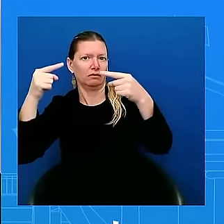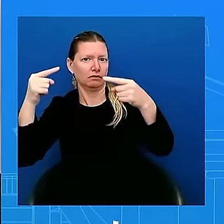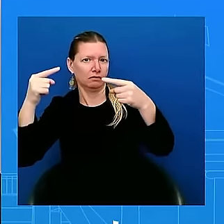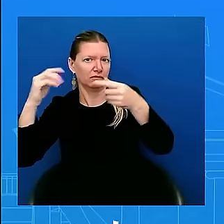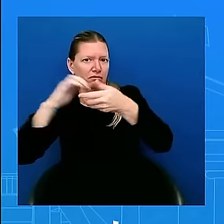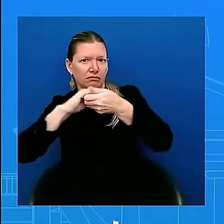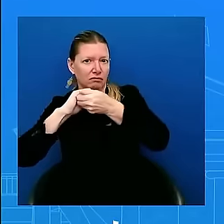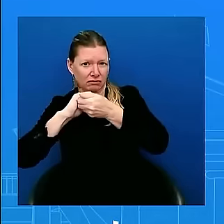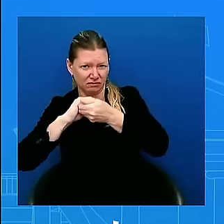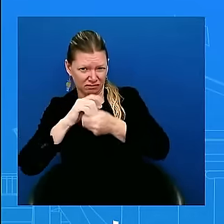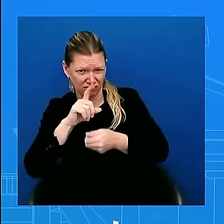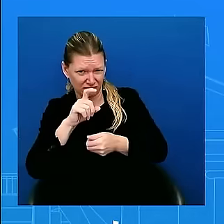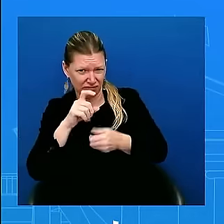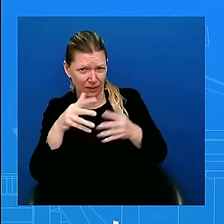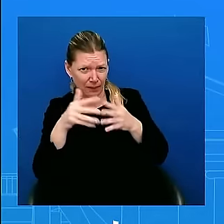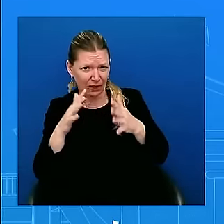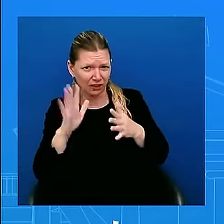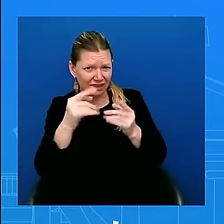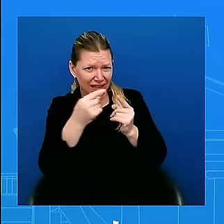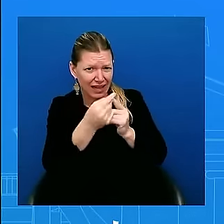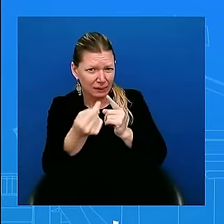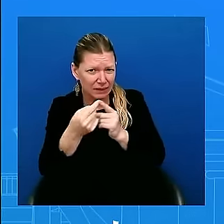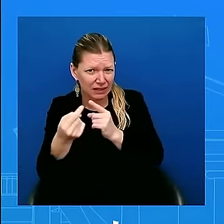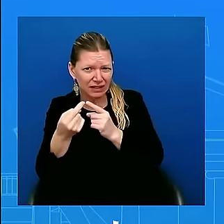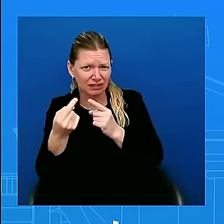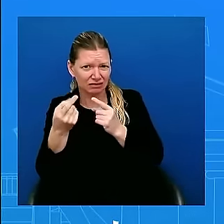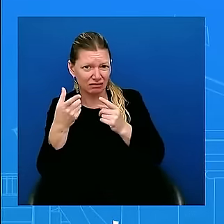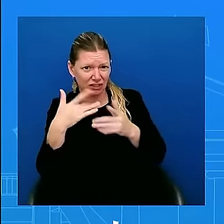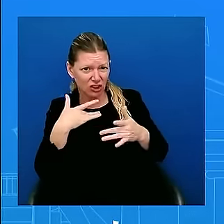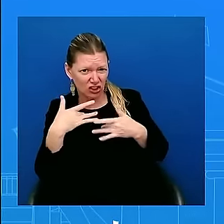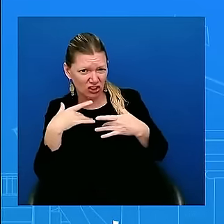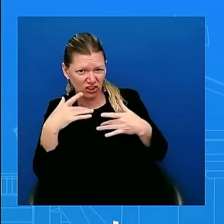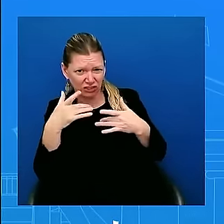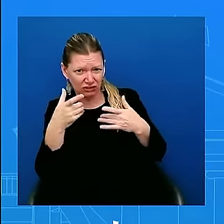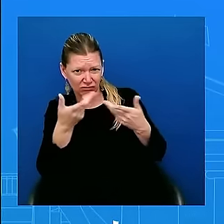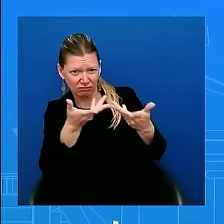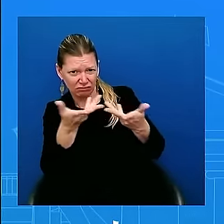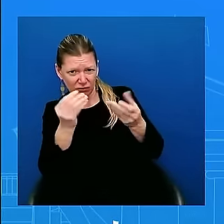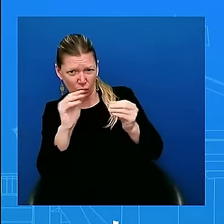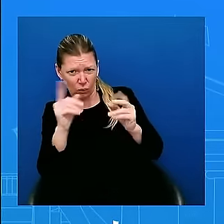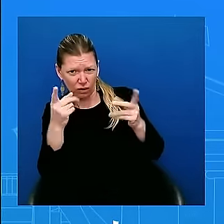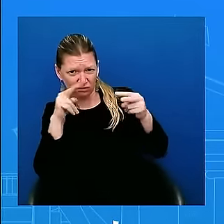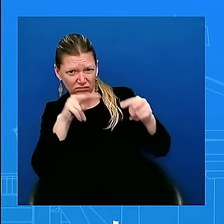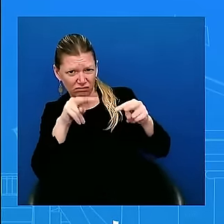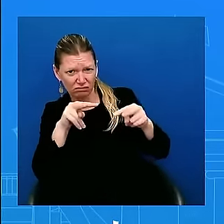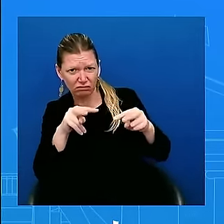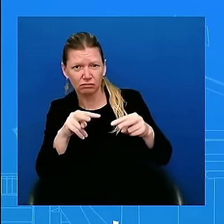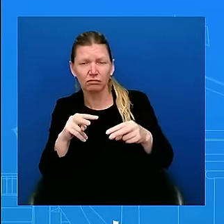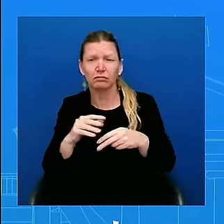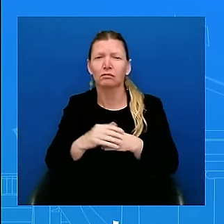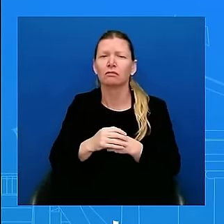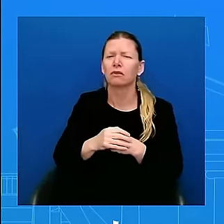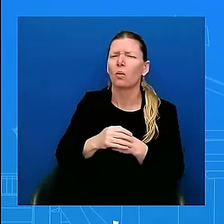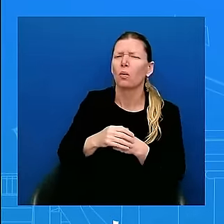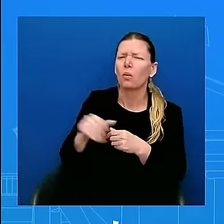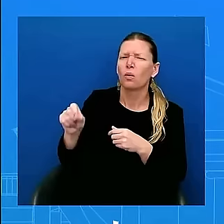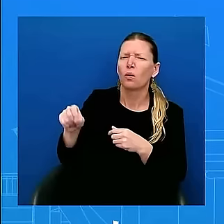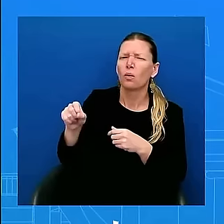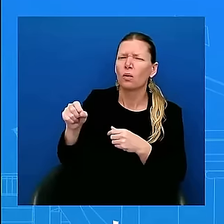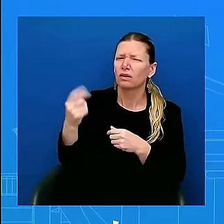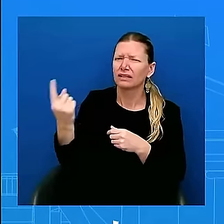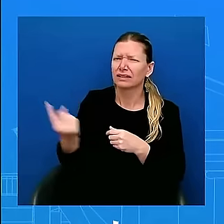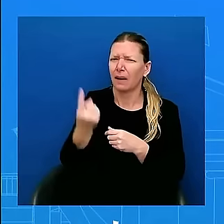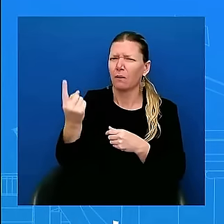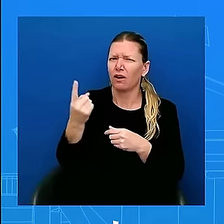So let me just say this. There is very much someone in charge. The president is the president until the end of his term. So that that